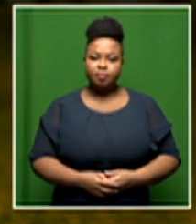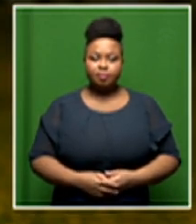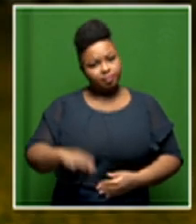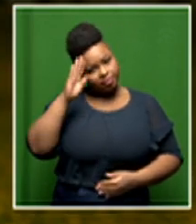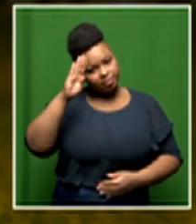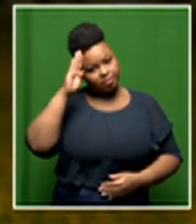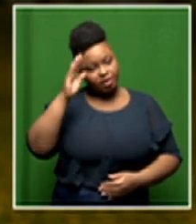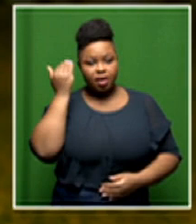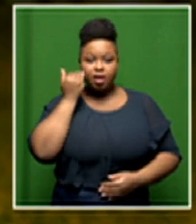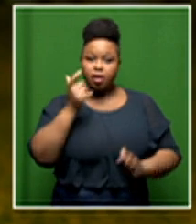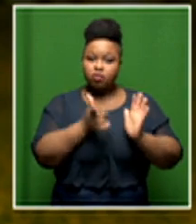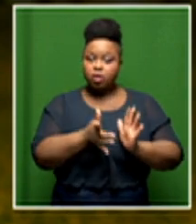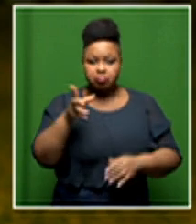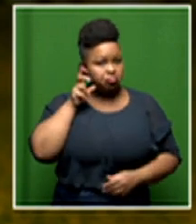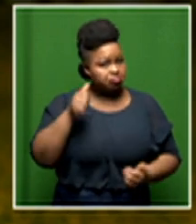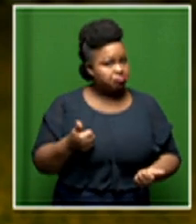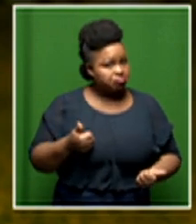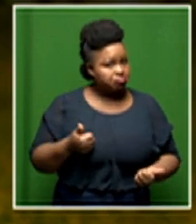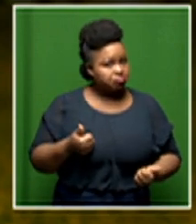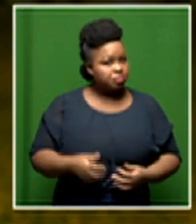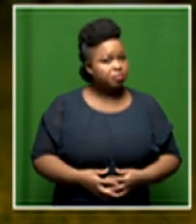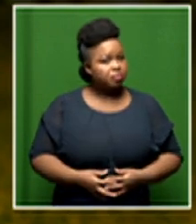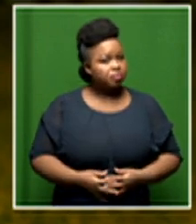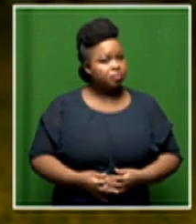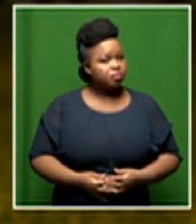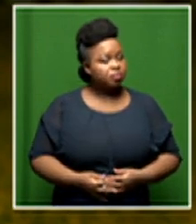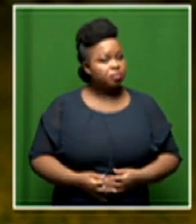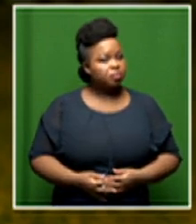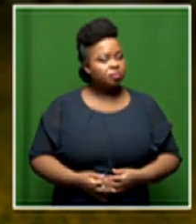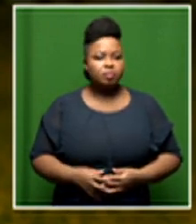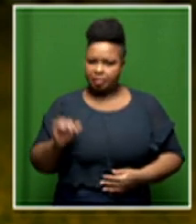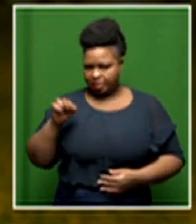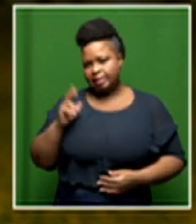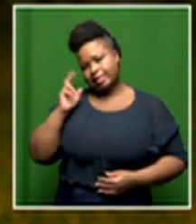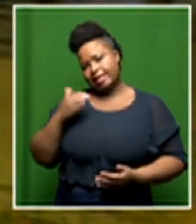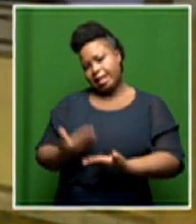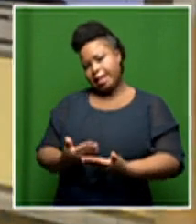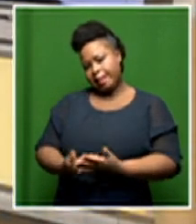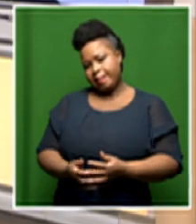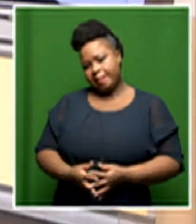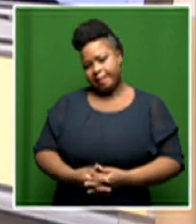hi advocates are you able to hear us I am able to hear you